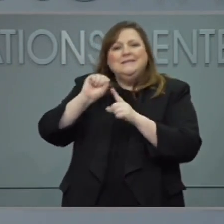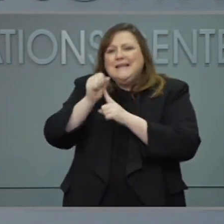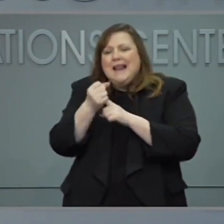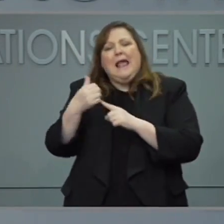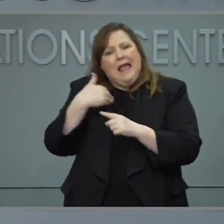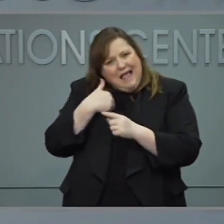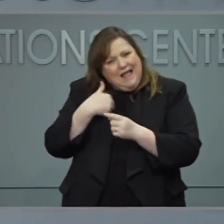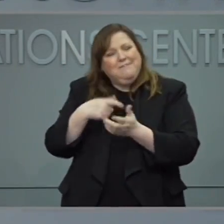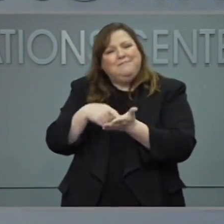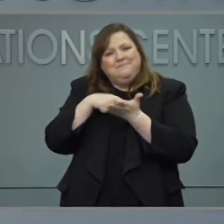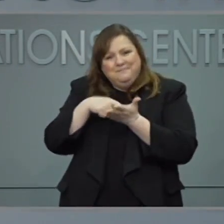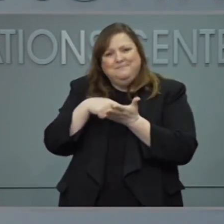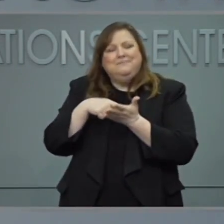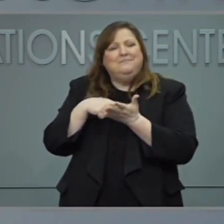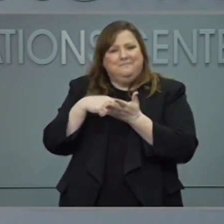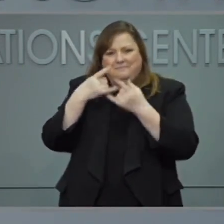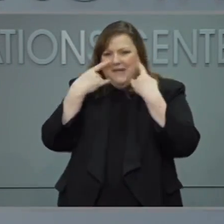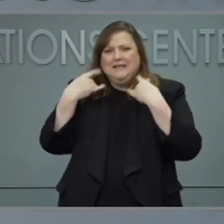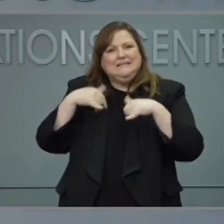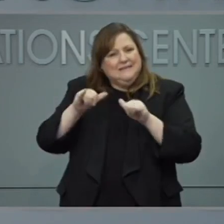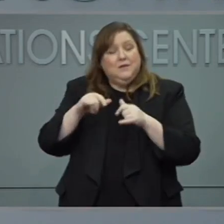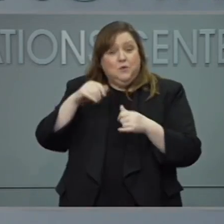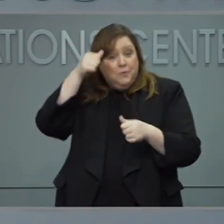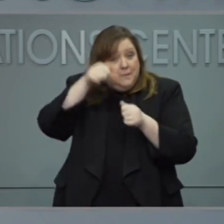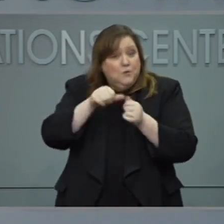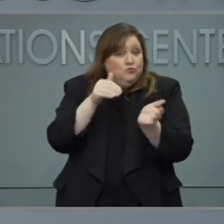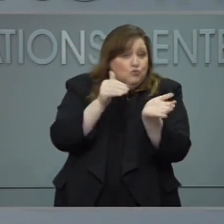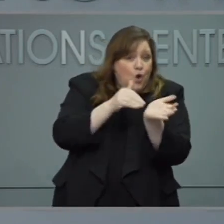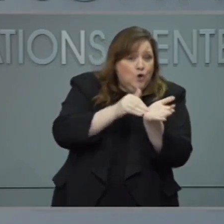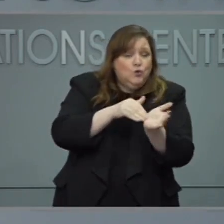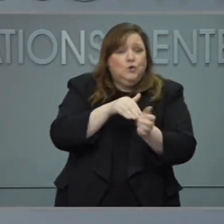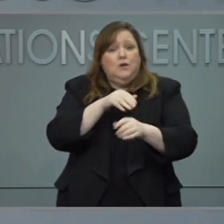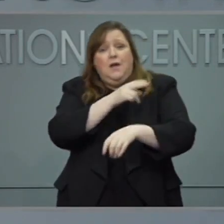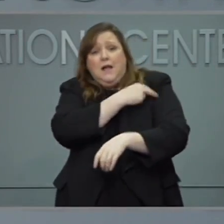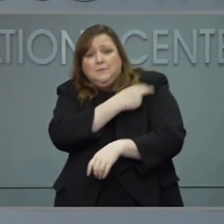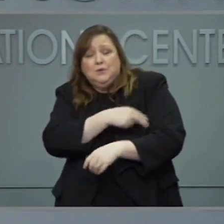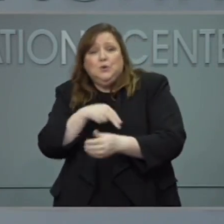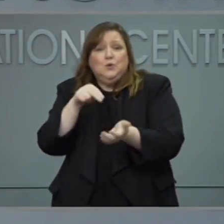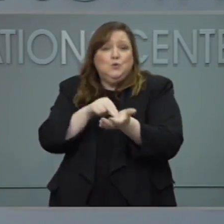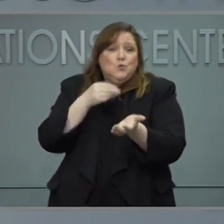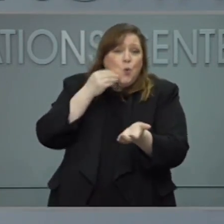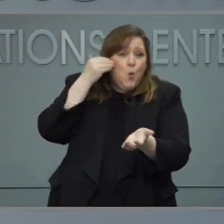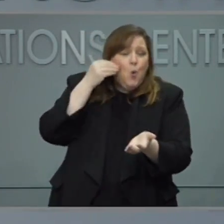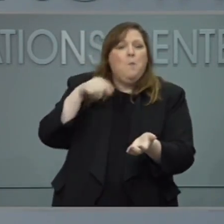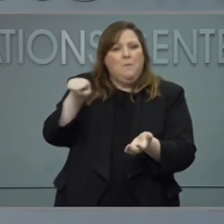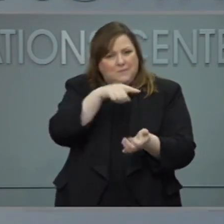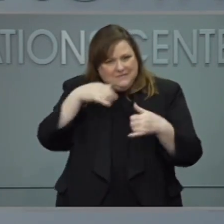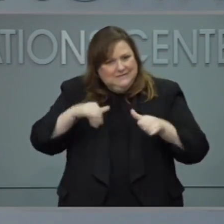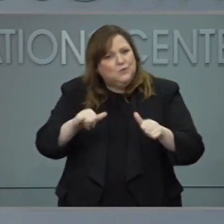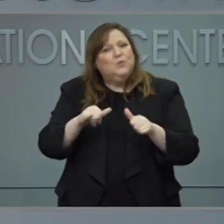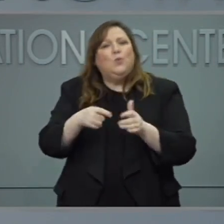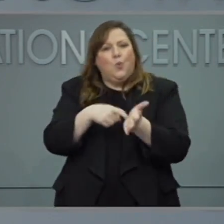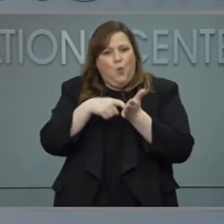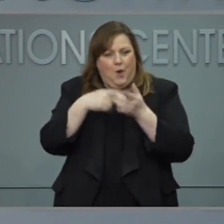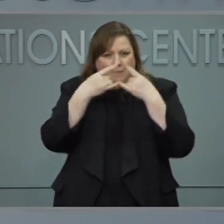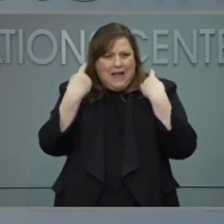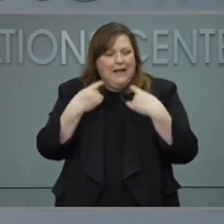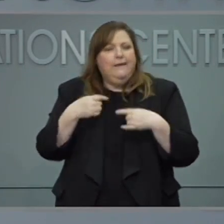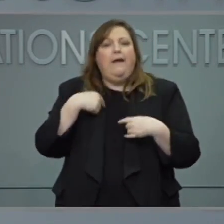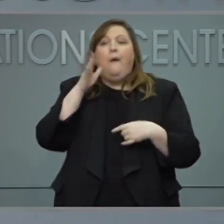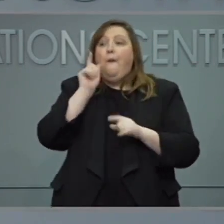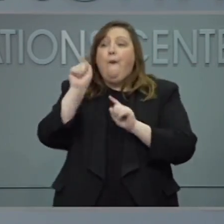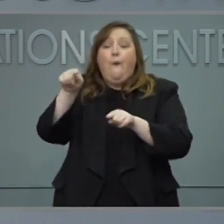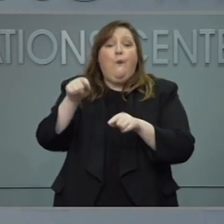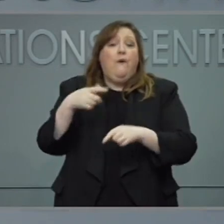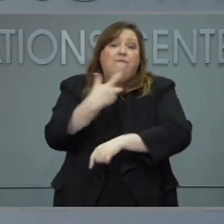a lot of health care facilities over the next few weeks, particularly vaccination sites. So I'd want to make sure that I